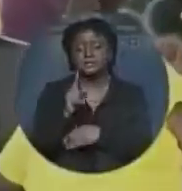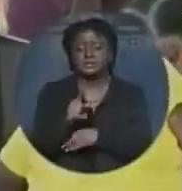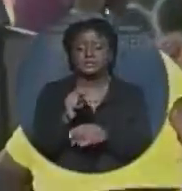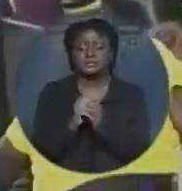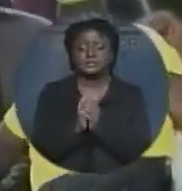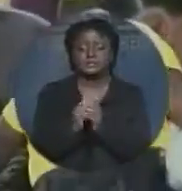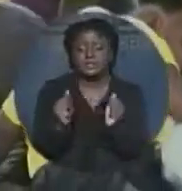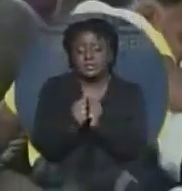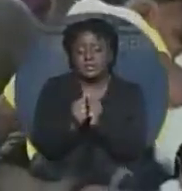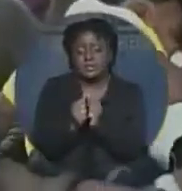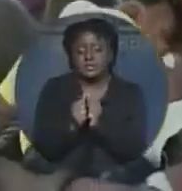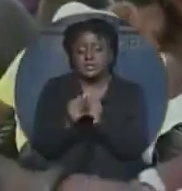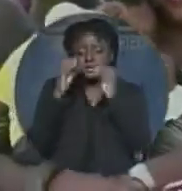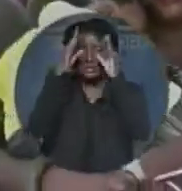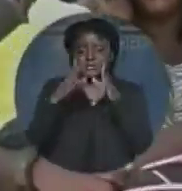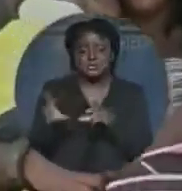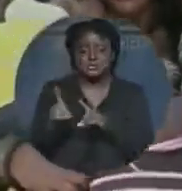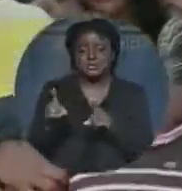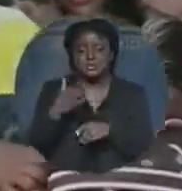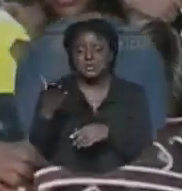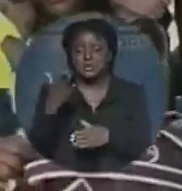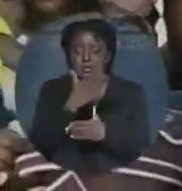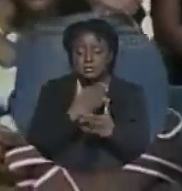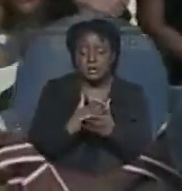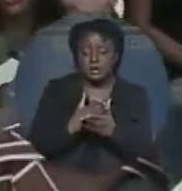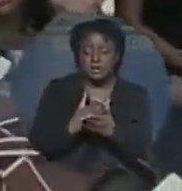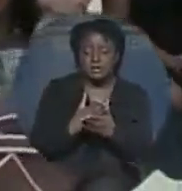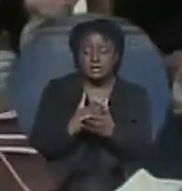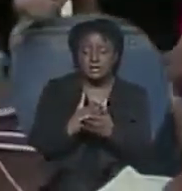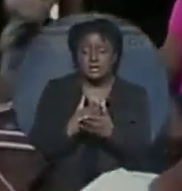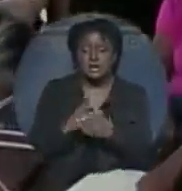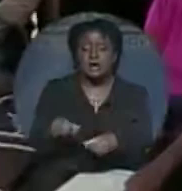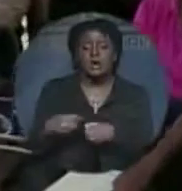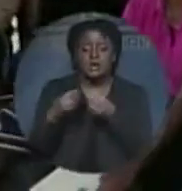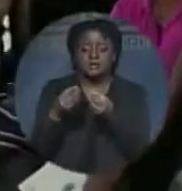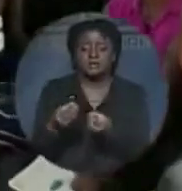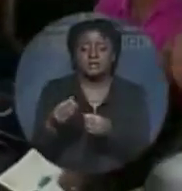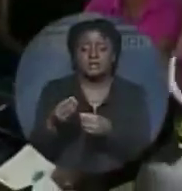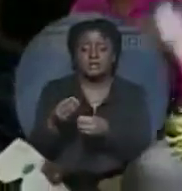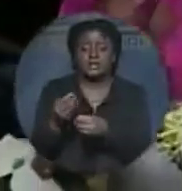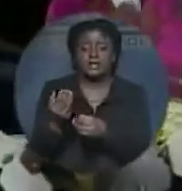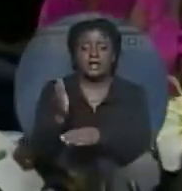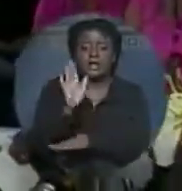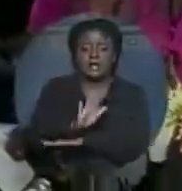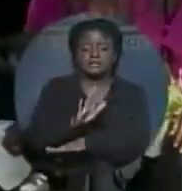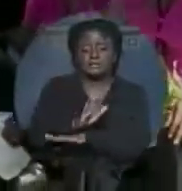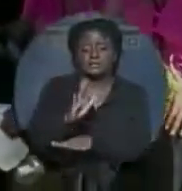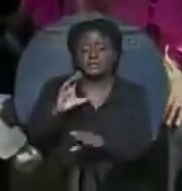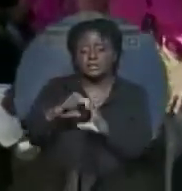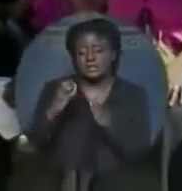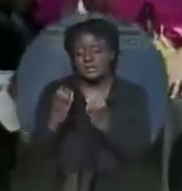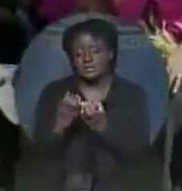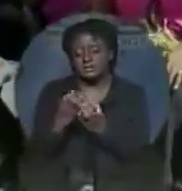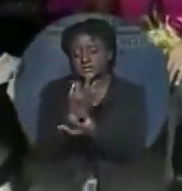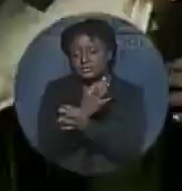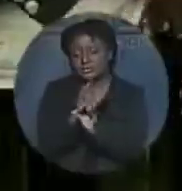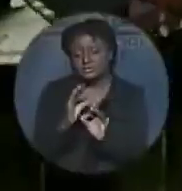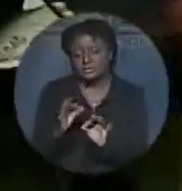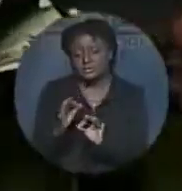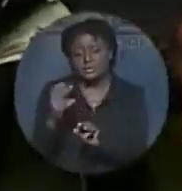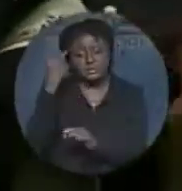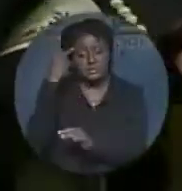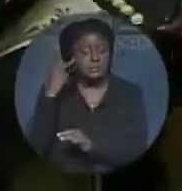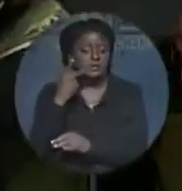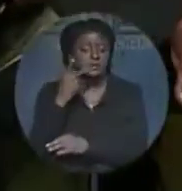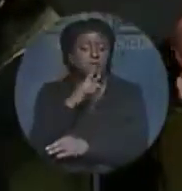With teachers doing their part and even offering afternoon classes free of charge, Sands reminded parents that they play a critical role in their